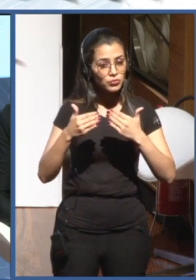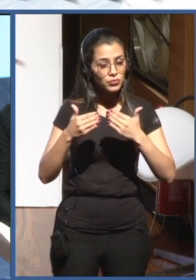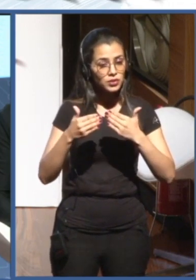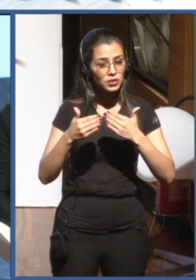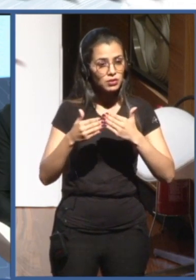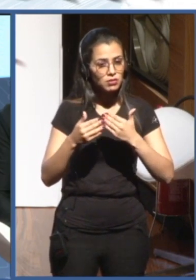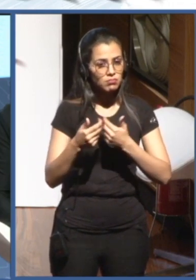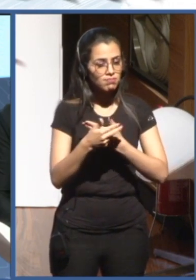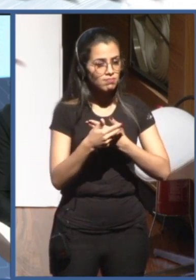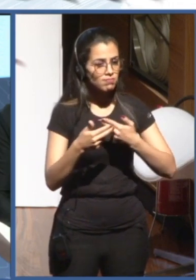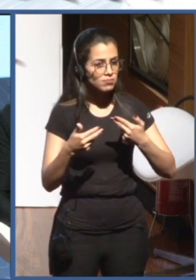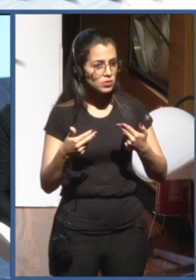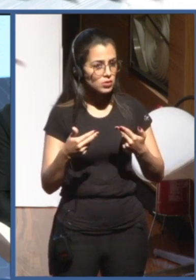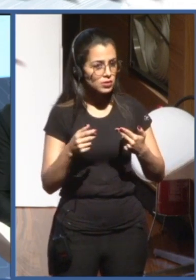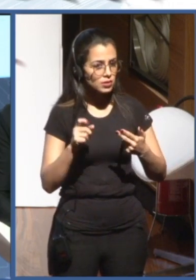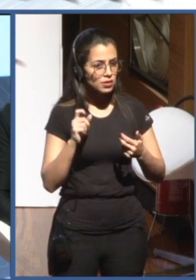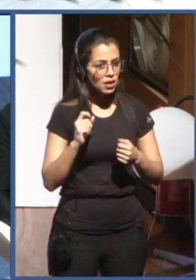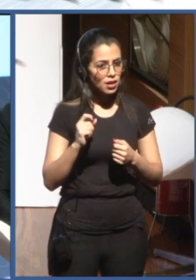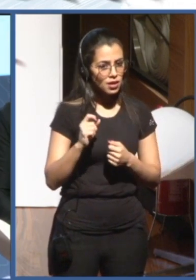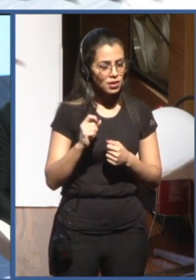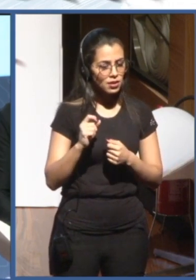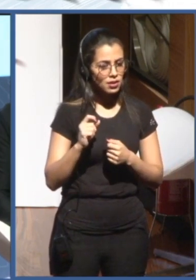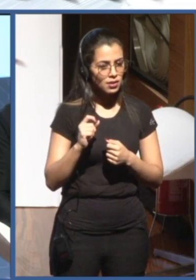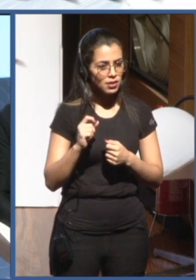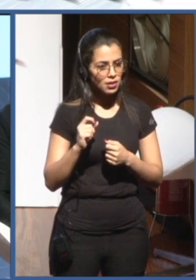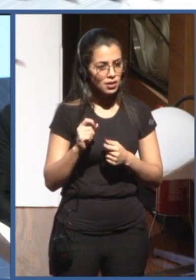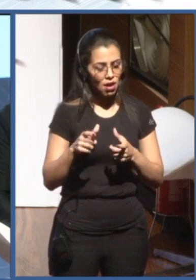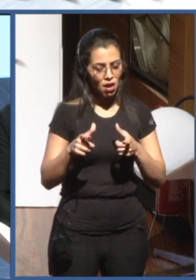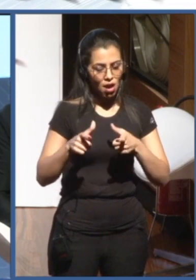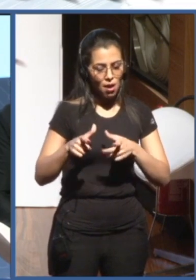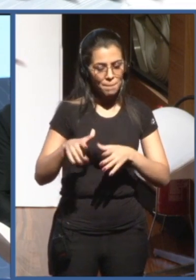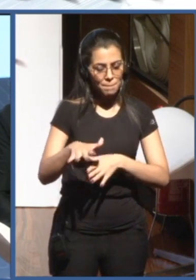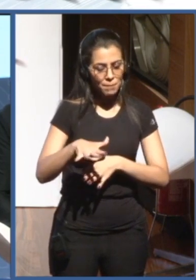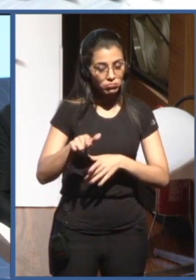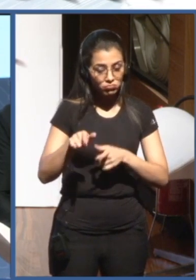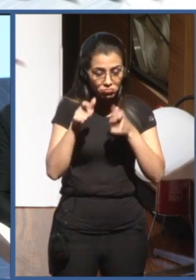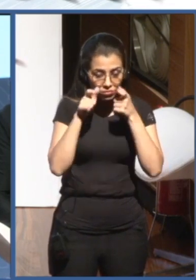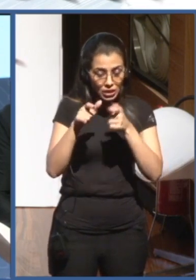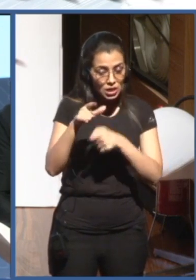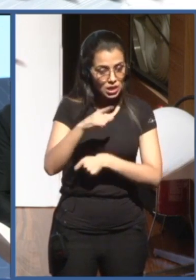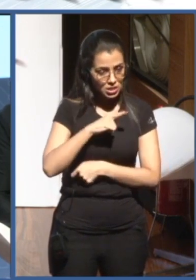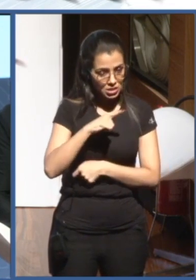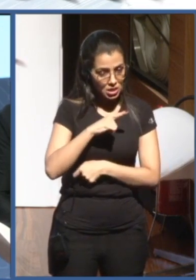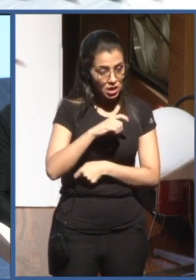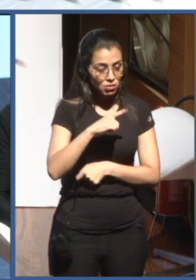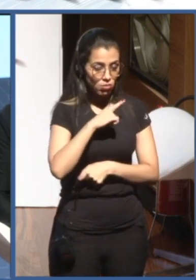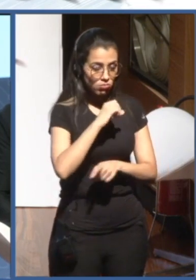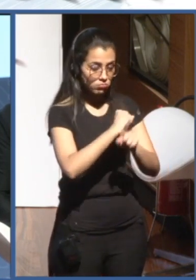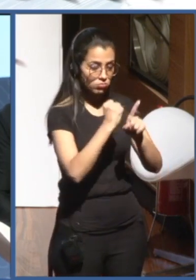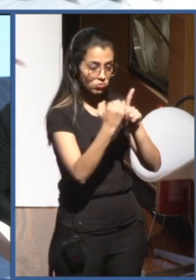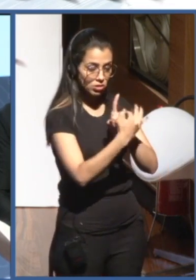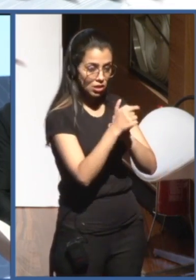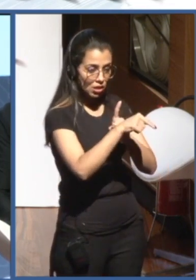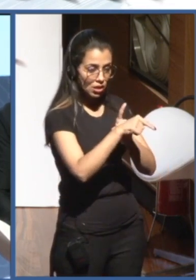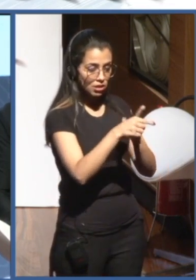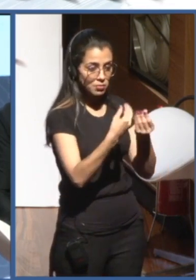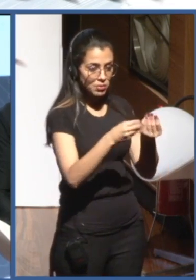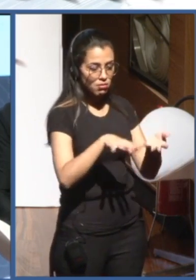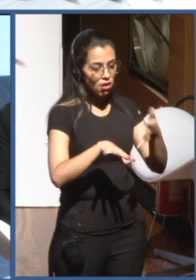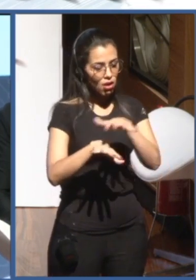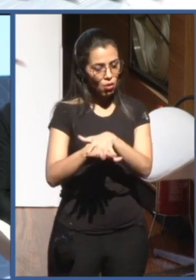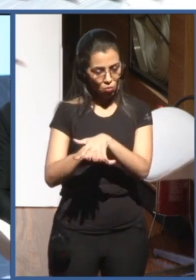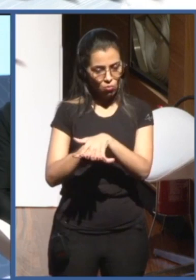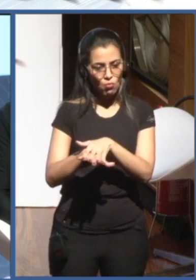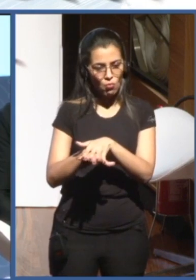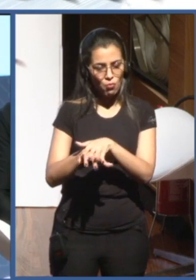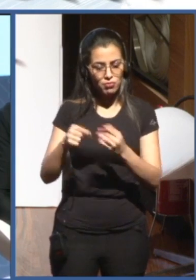stakeholders from civil society. I'm happy to say who are around the table on a permanent basis with our committee. So, we had UNESCO there. We